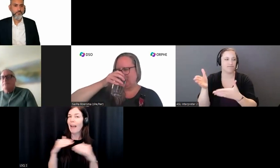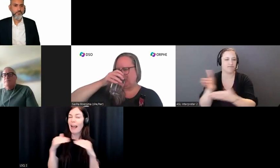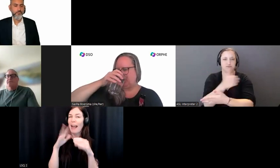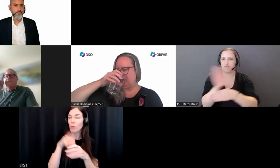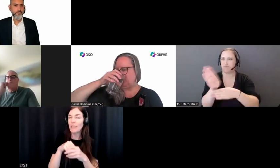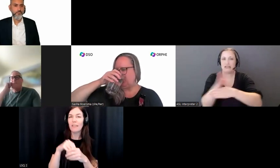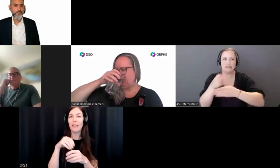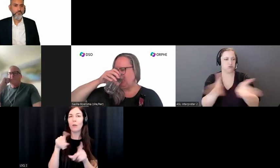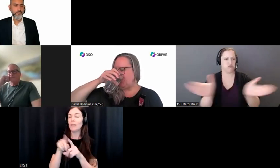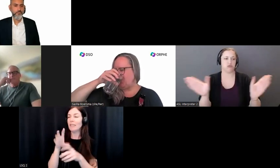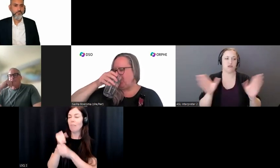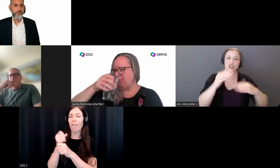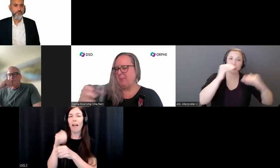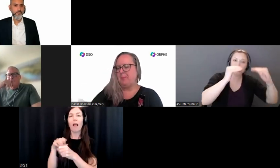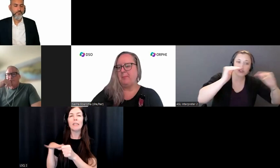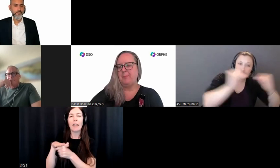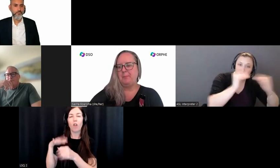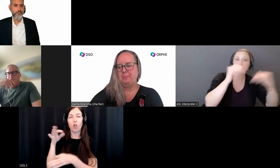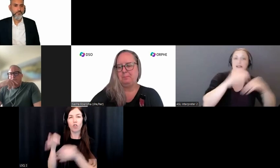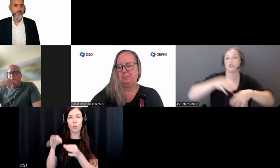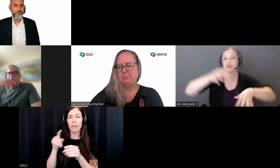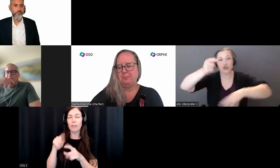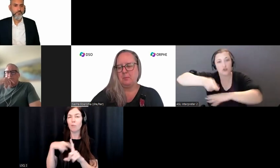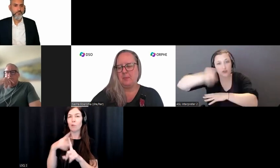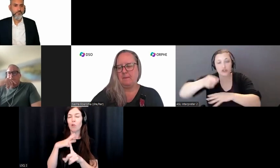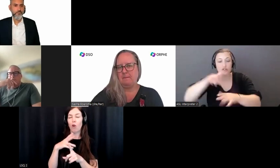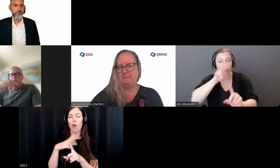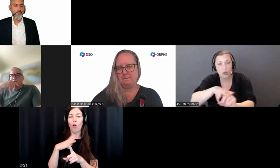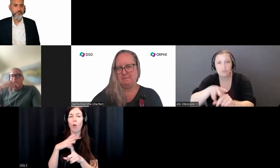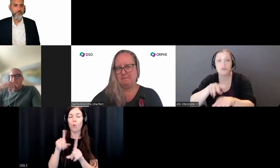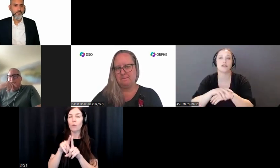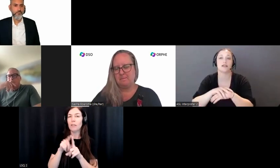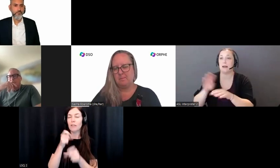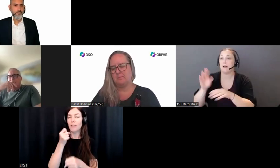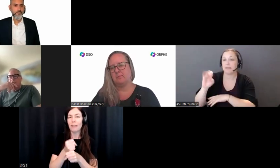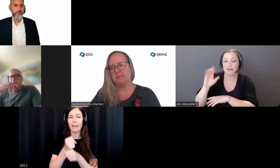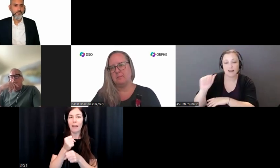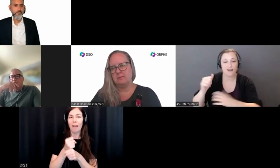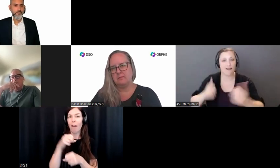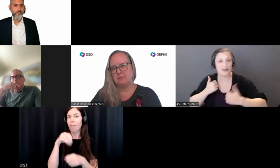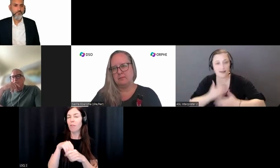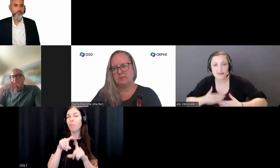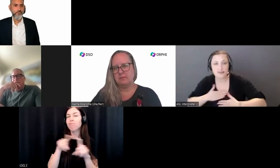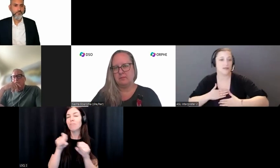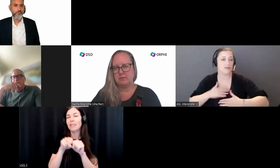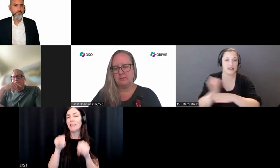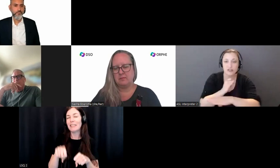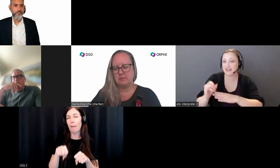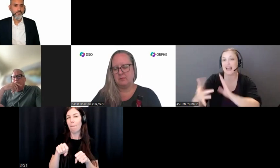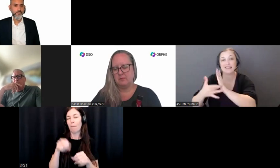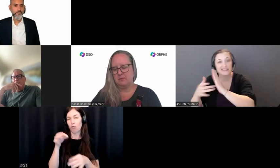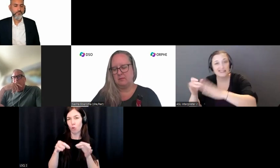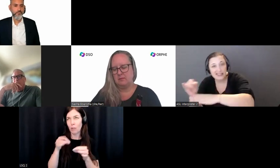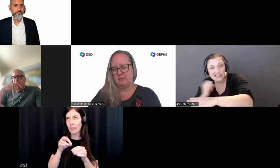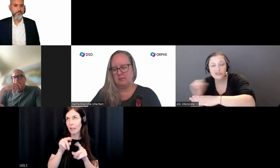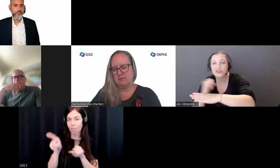appointments, the international development space, the media and entertainment industry, the tech sector, the financial services sector, and